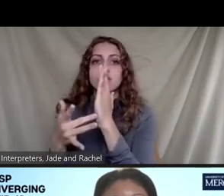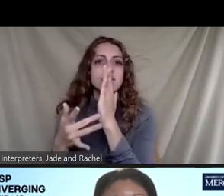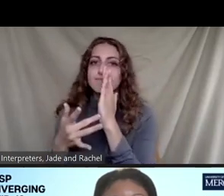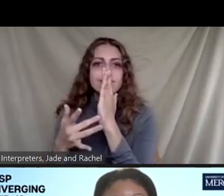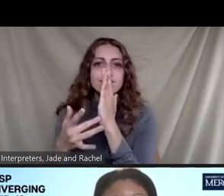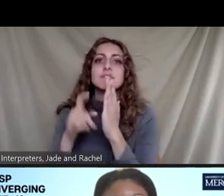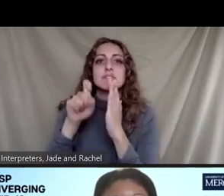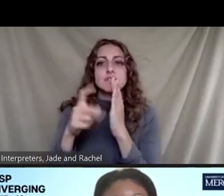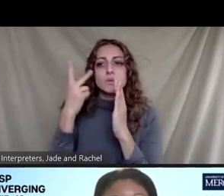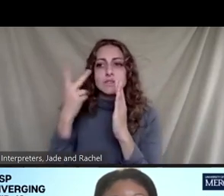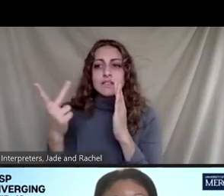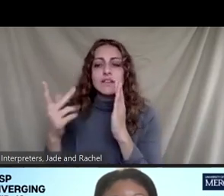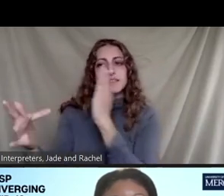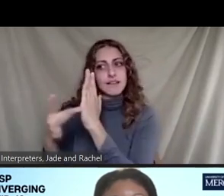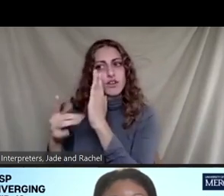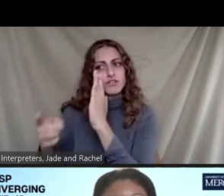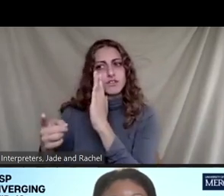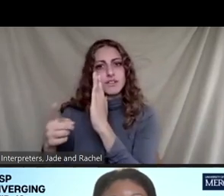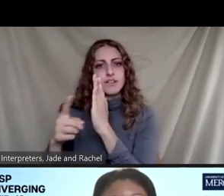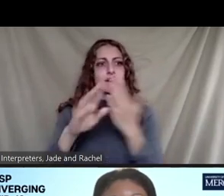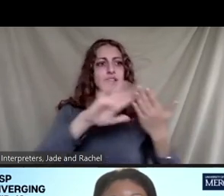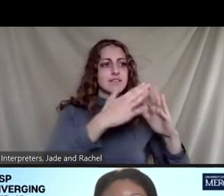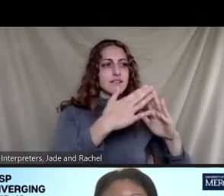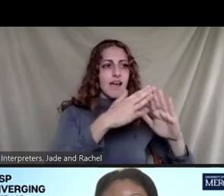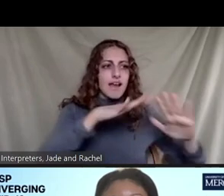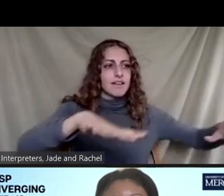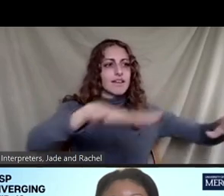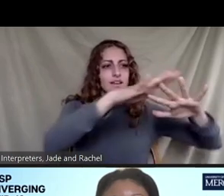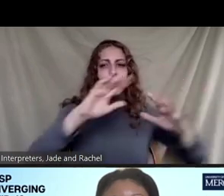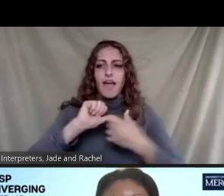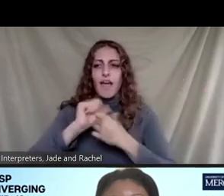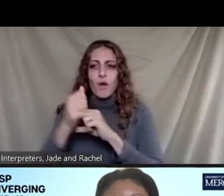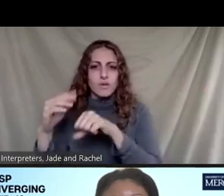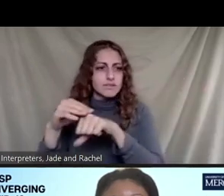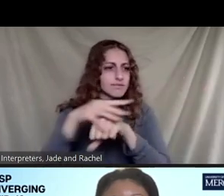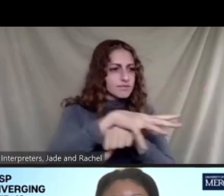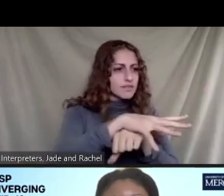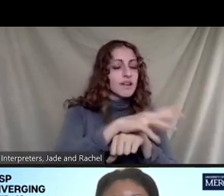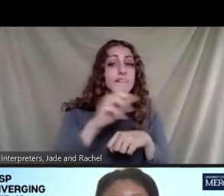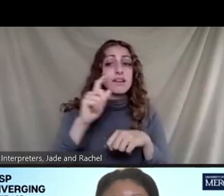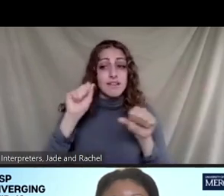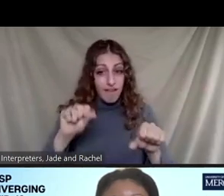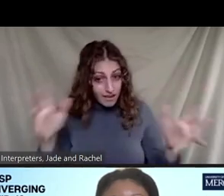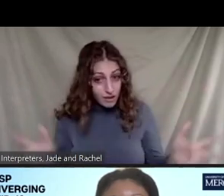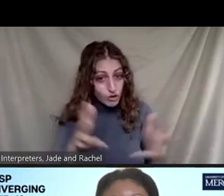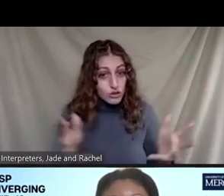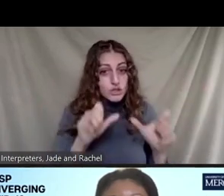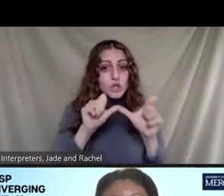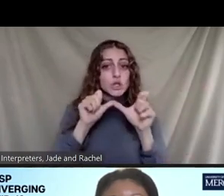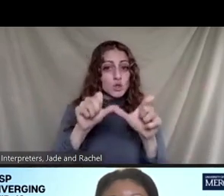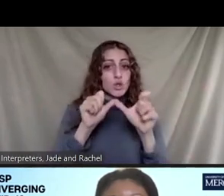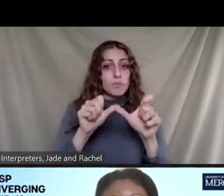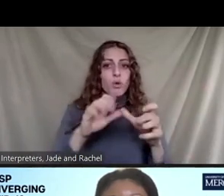society and how that might encourage a durable coalition for change. And so what does that mean? It means that